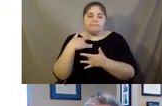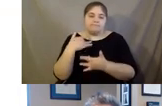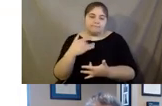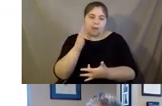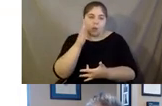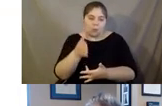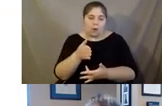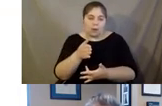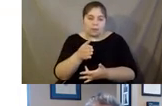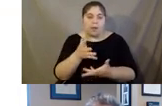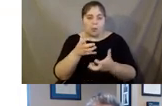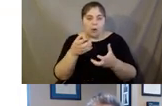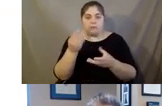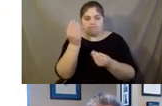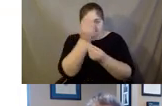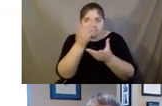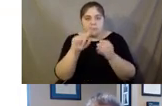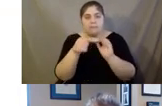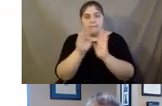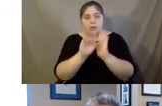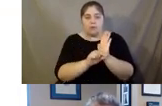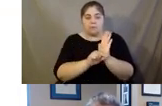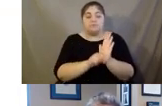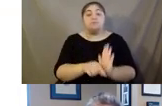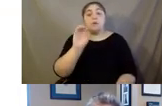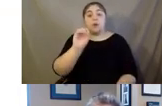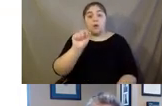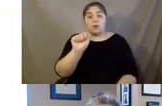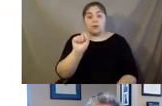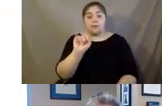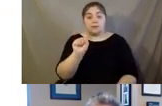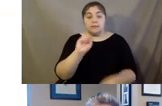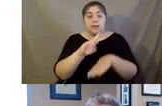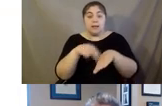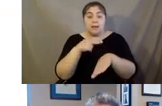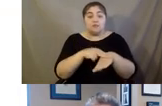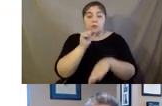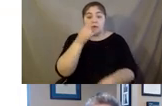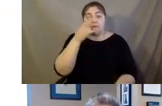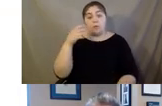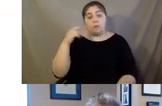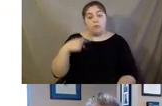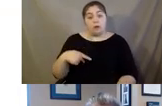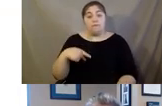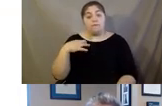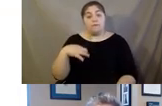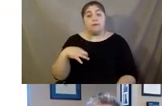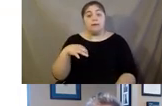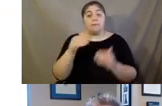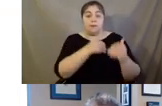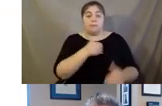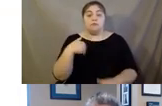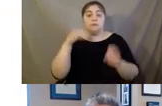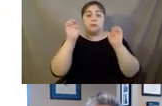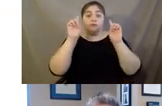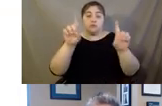So OASIS is a national nonprofit membership education organization designed to enrich the lives of older adults. It